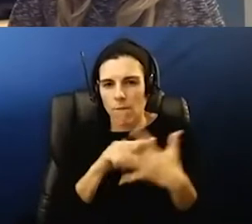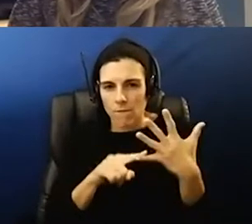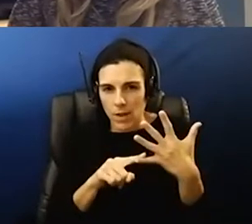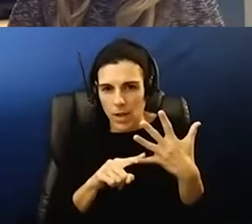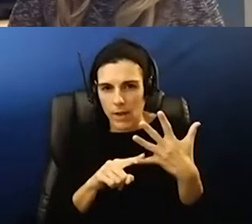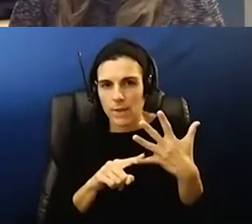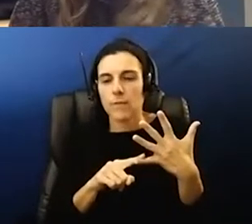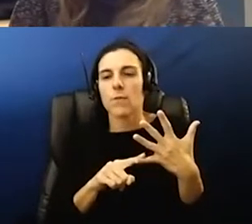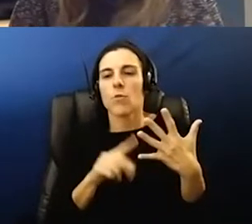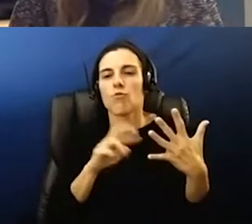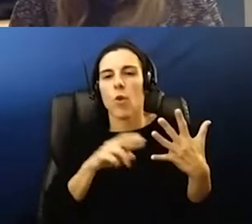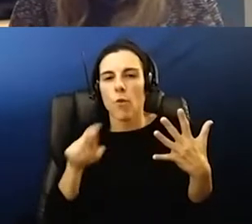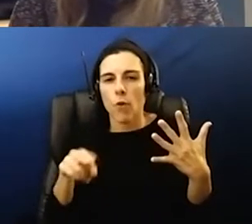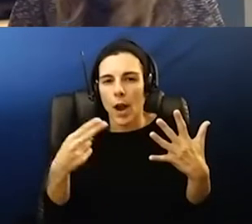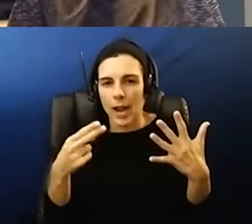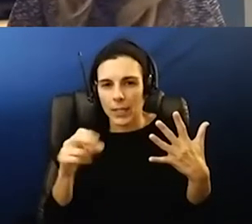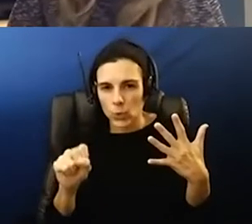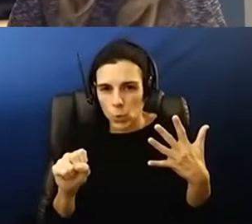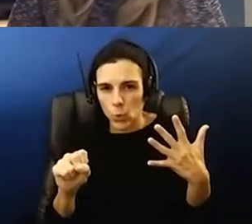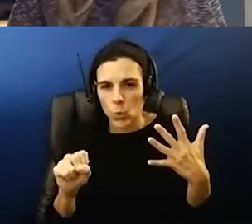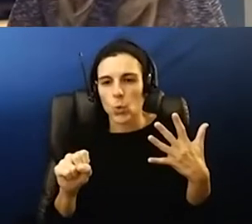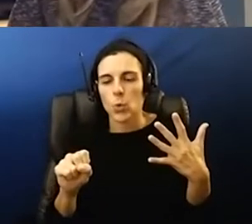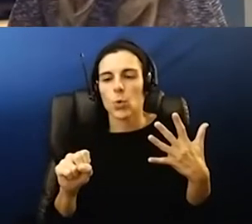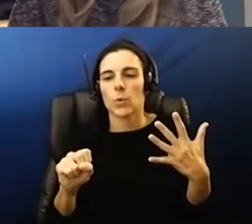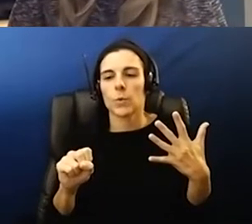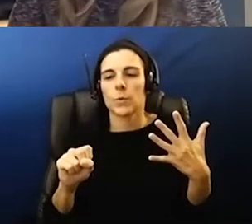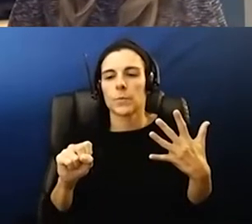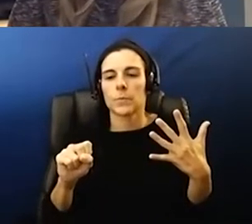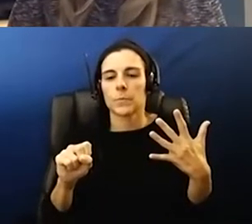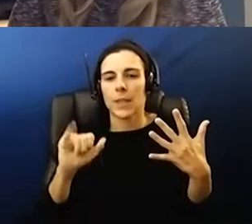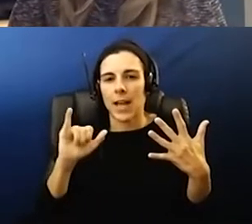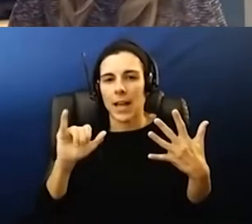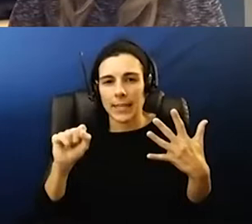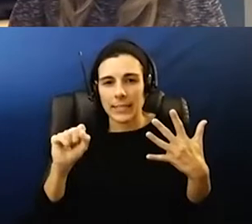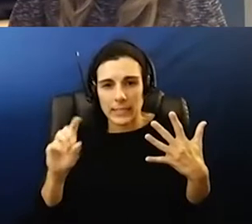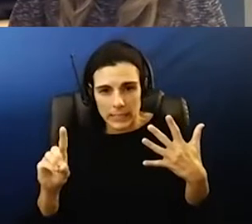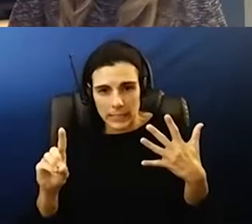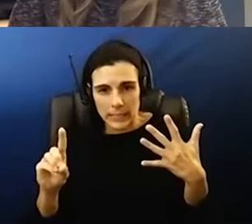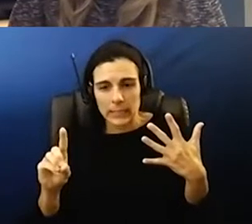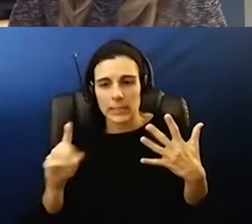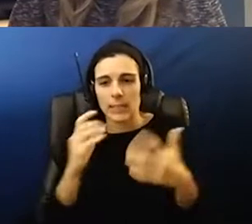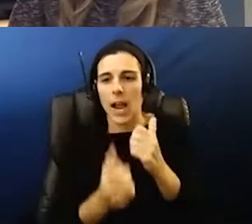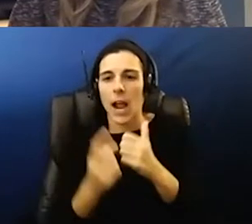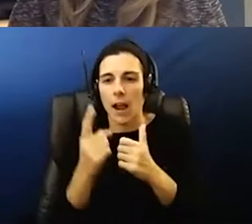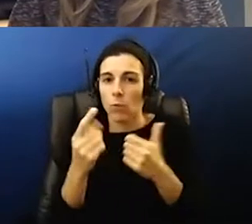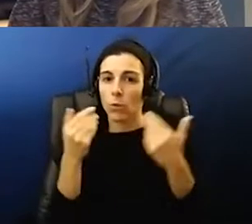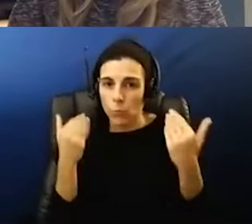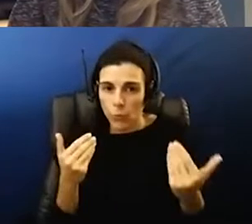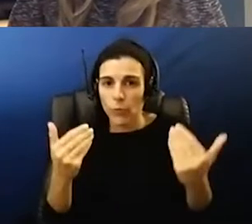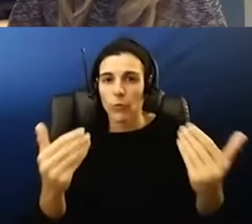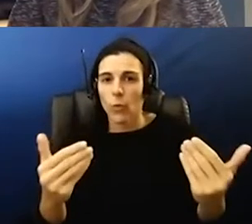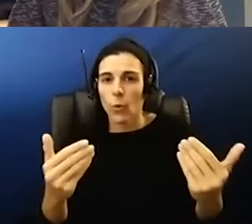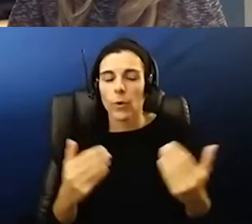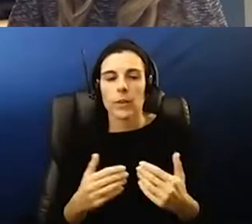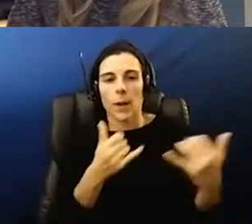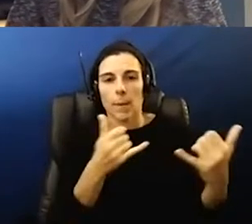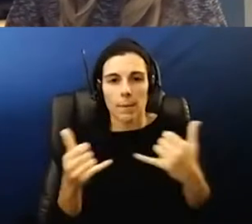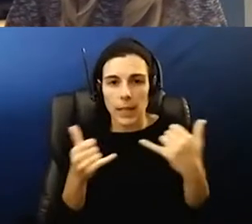schools some schools in leander and huddo isd everybody right now is moving forward playing sports